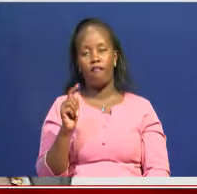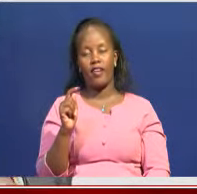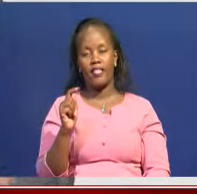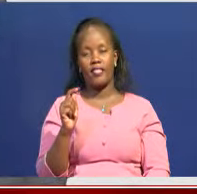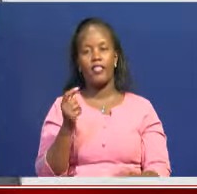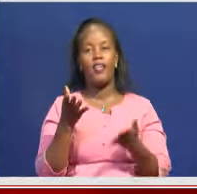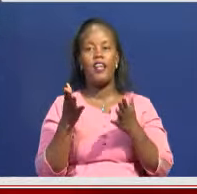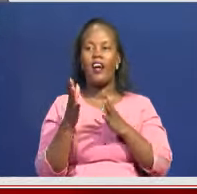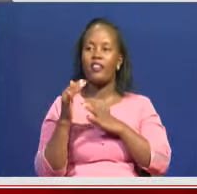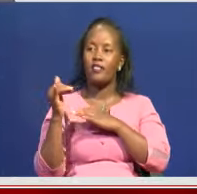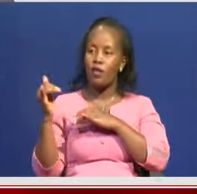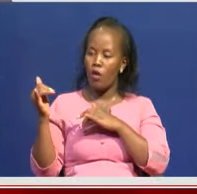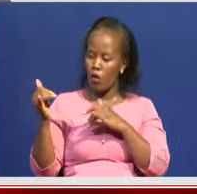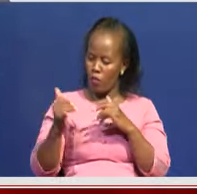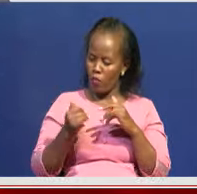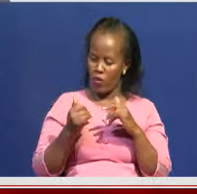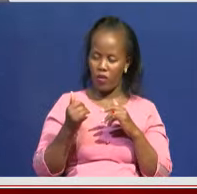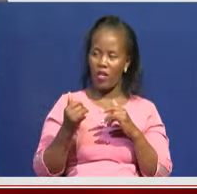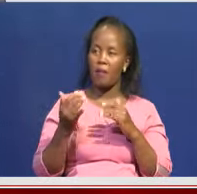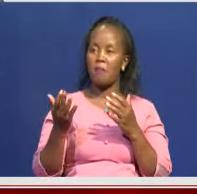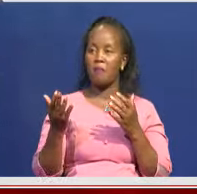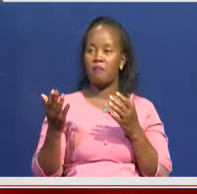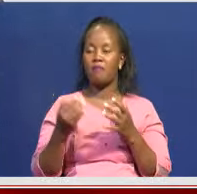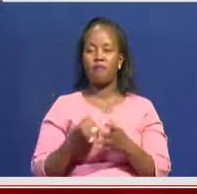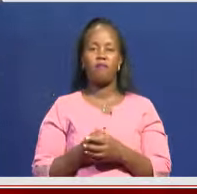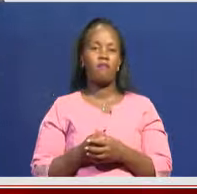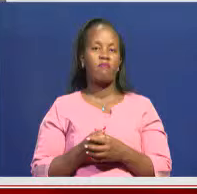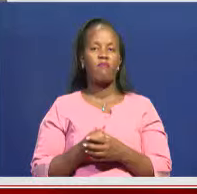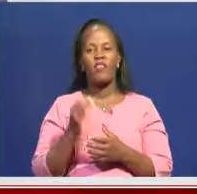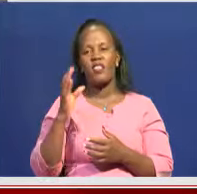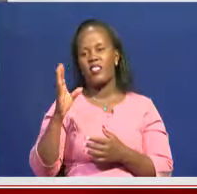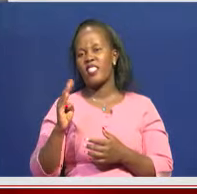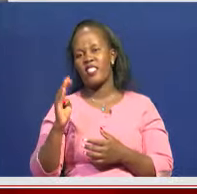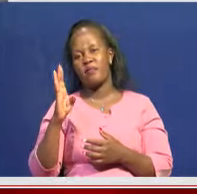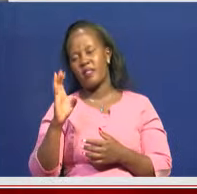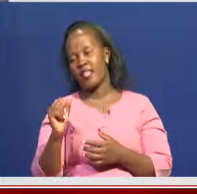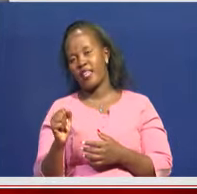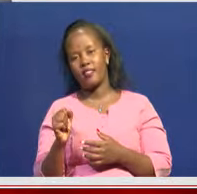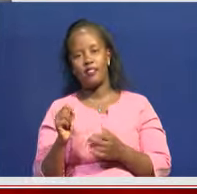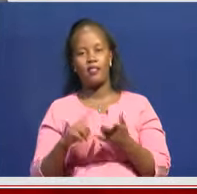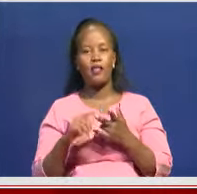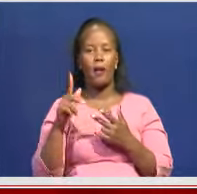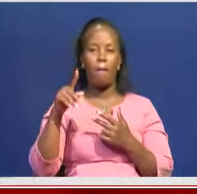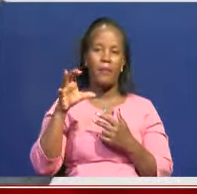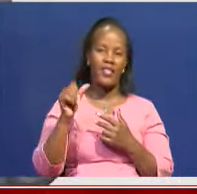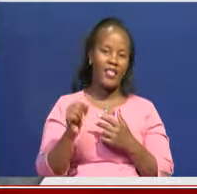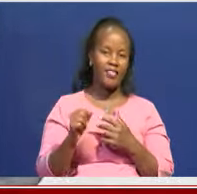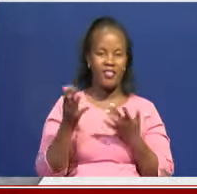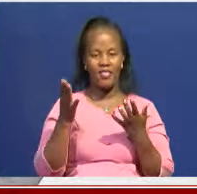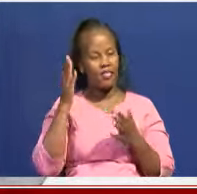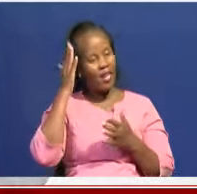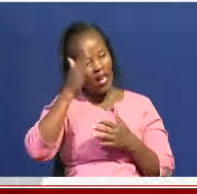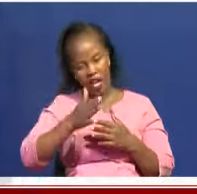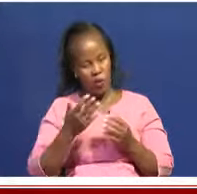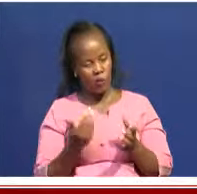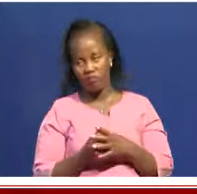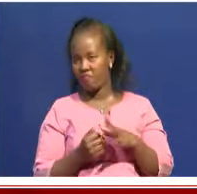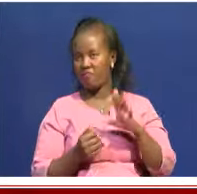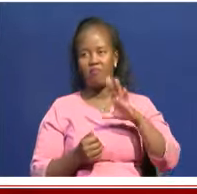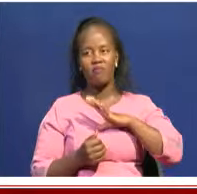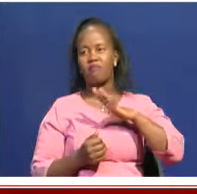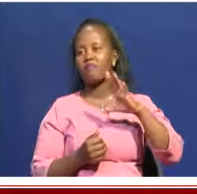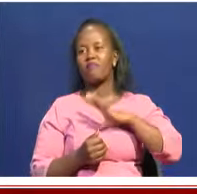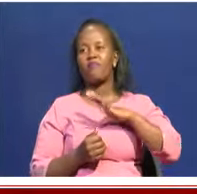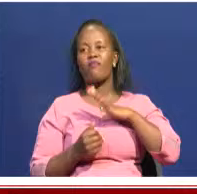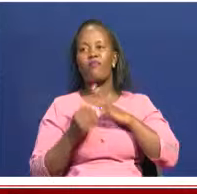just bring her on set, Madam Umi Bashir, CBS, the PS, for Culture, the Arts and Heritage. How are you? I'm very good. Thank